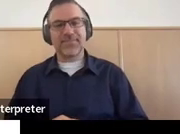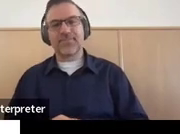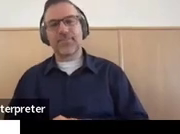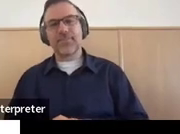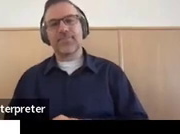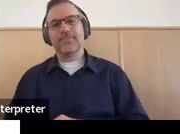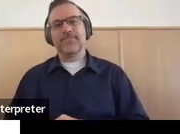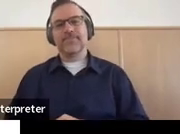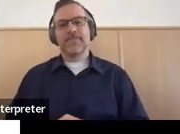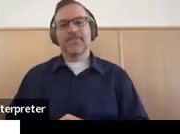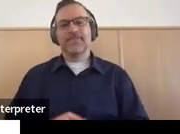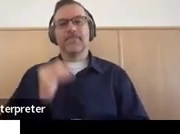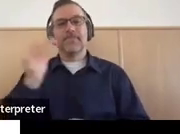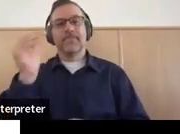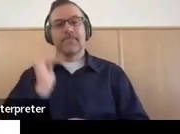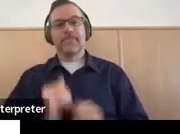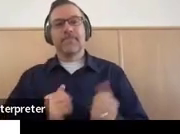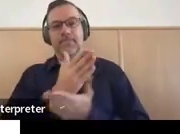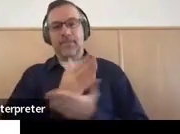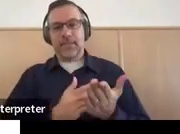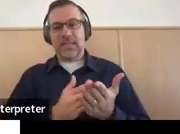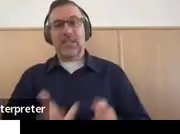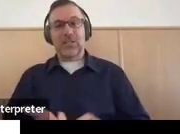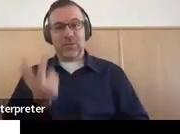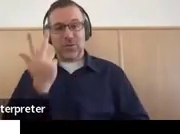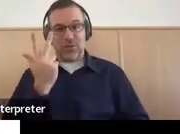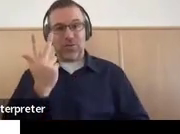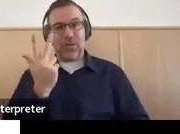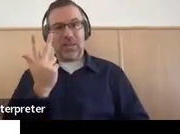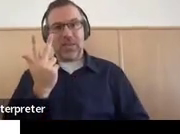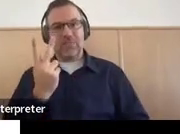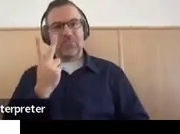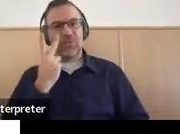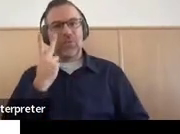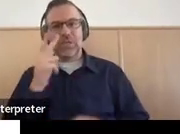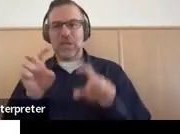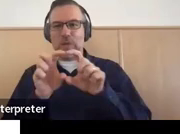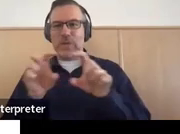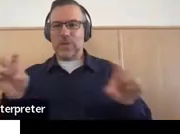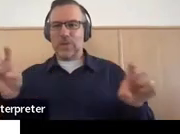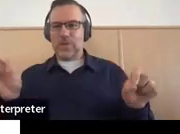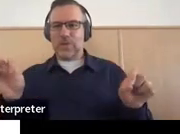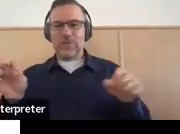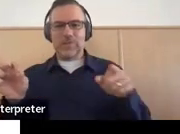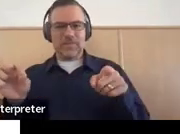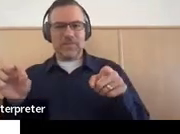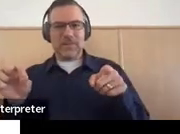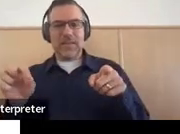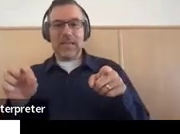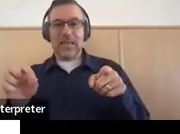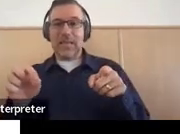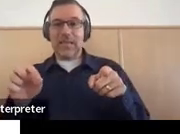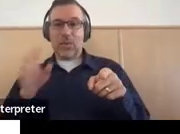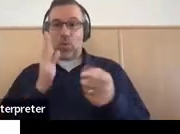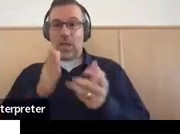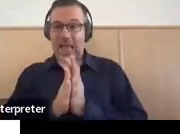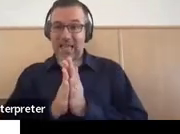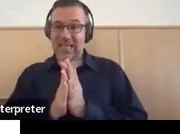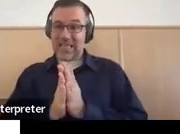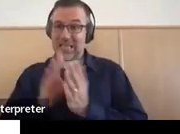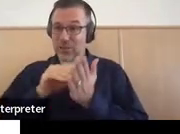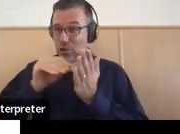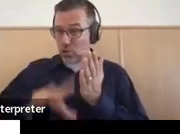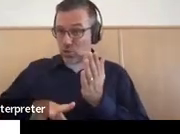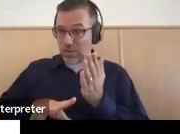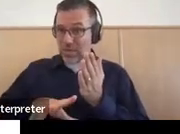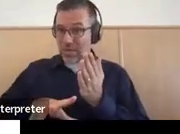So when we get to section 3 of the IEP, you've got this little box about asking whether the child is in 9th grade or